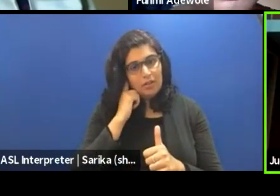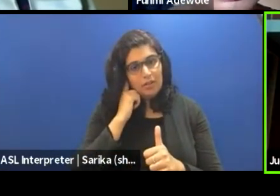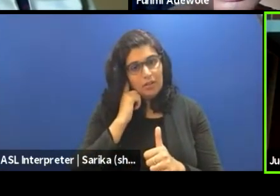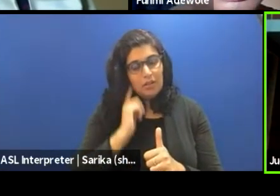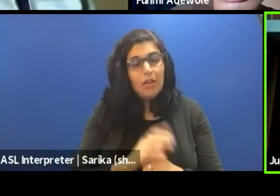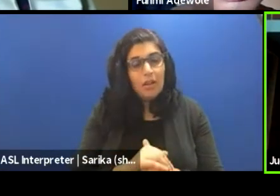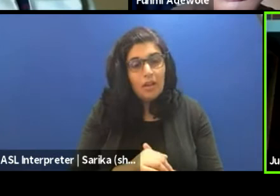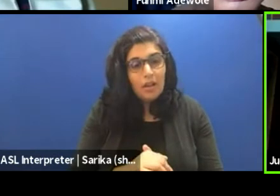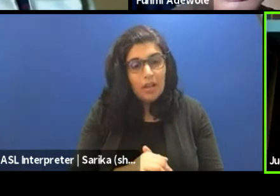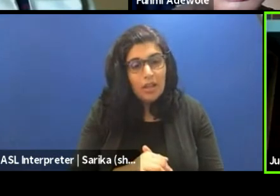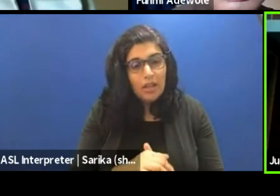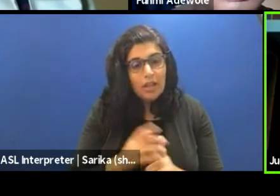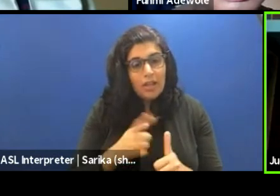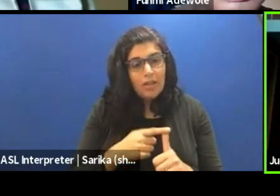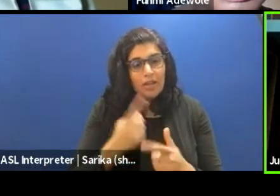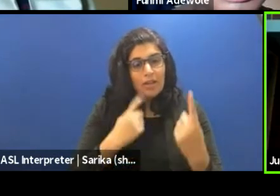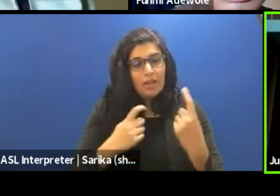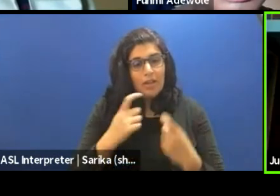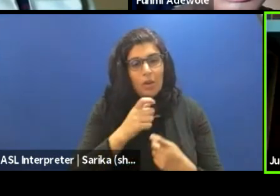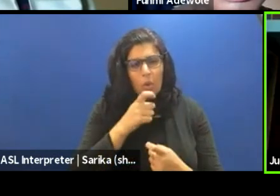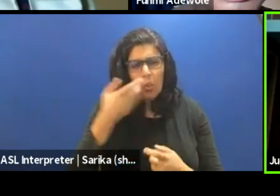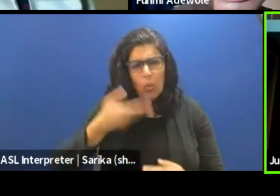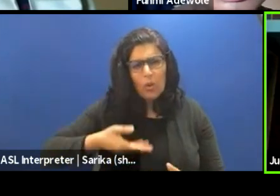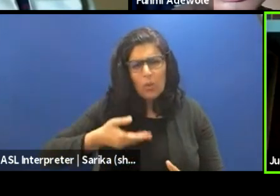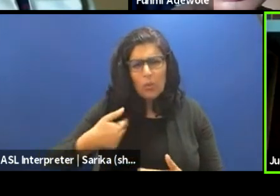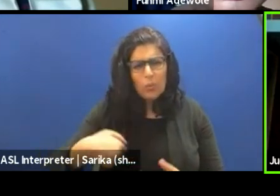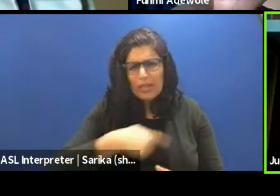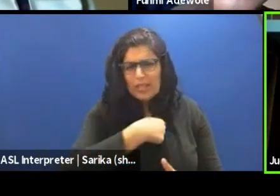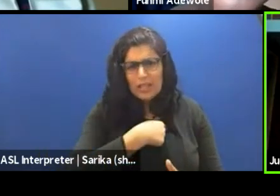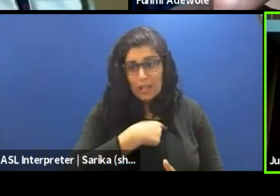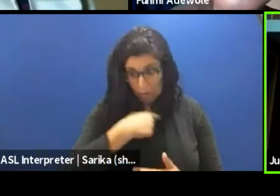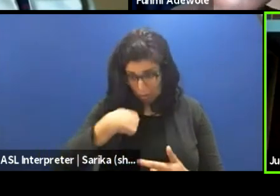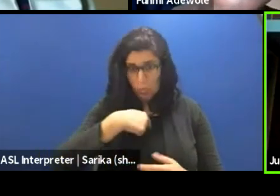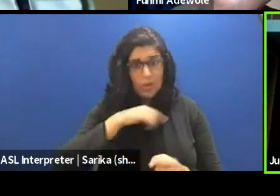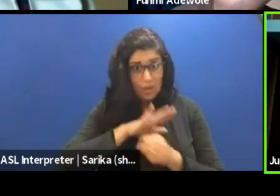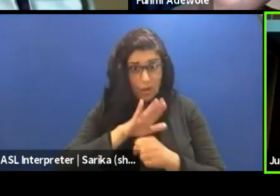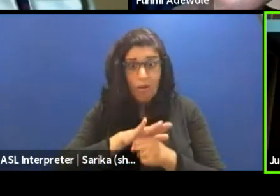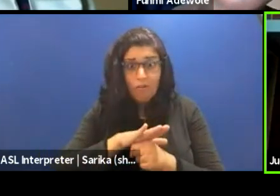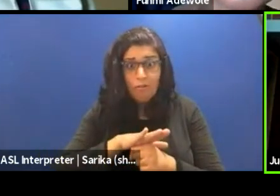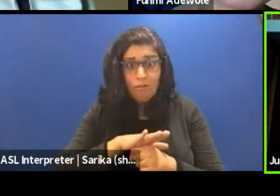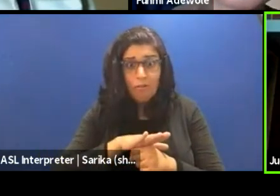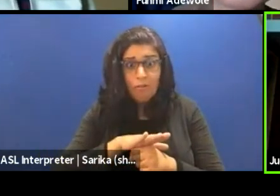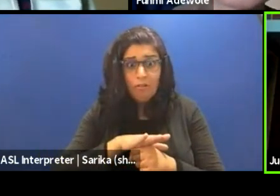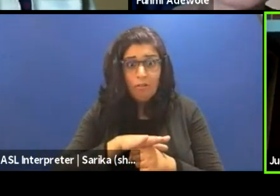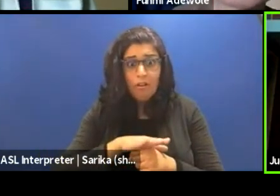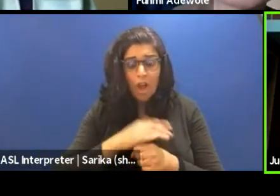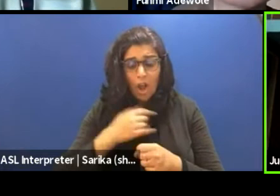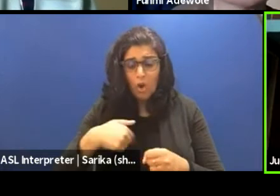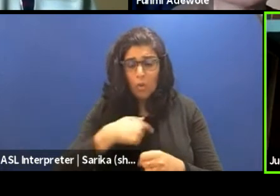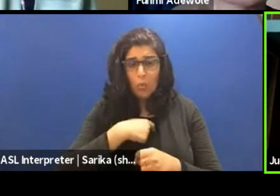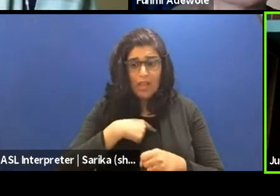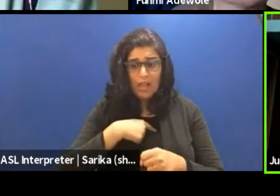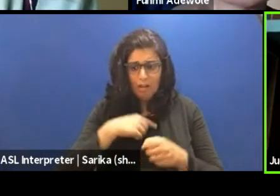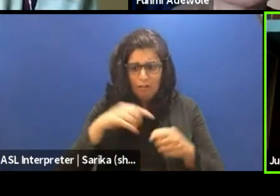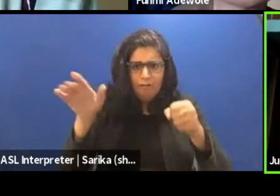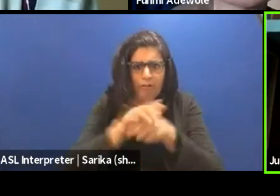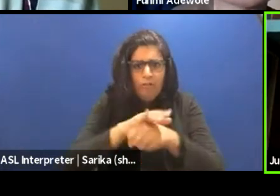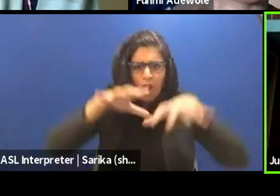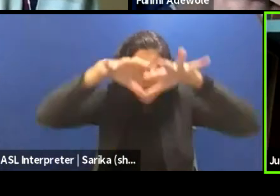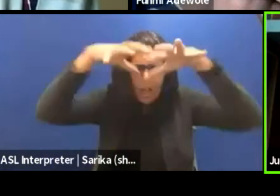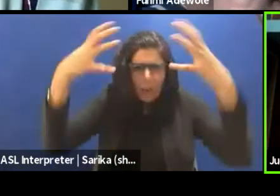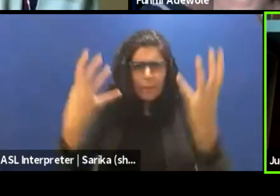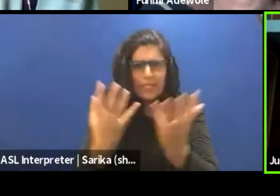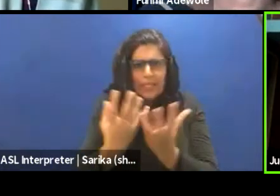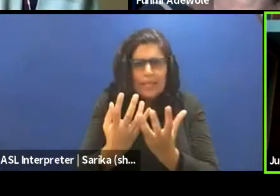Aganza, first ask ourselves, who are we? Are we enough? Are we full? Are we complete as we are?